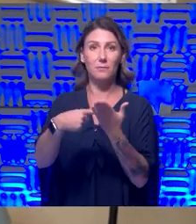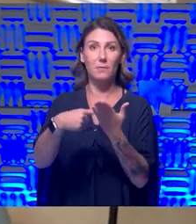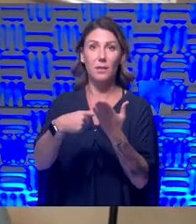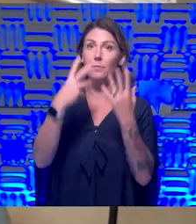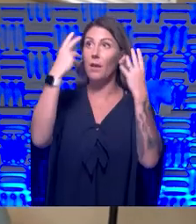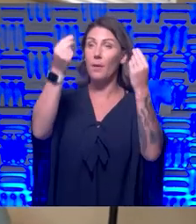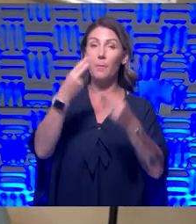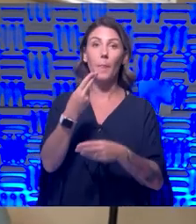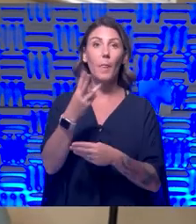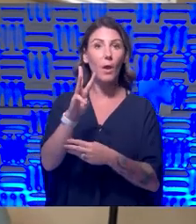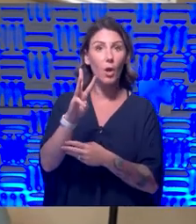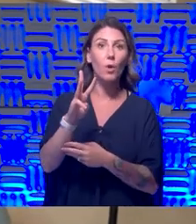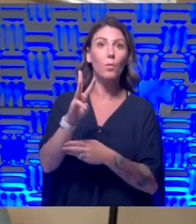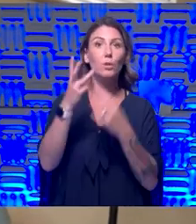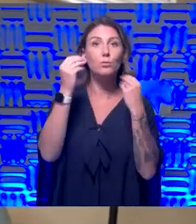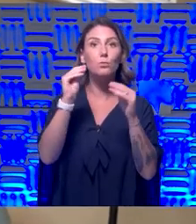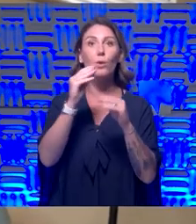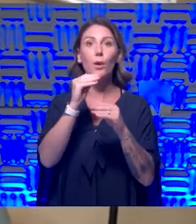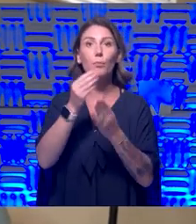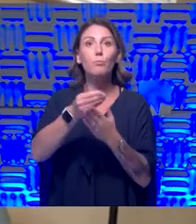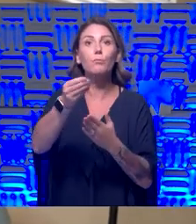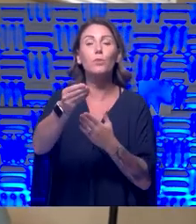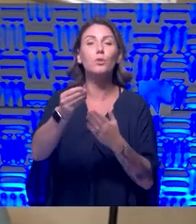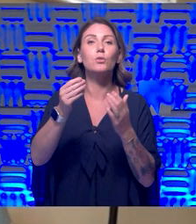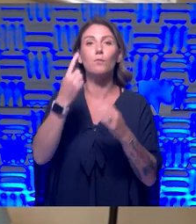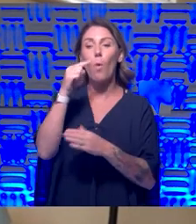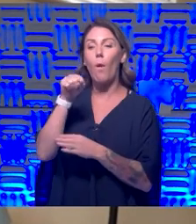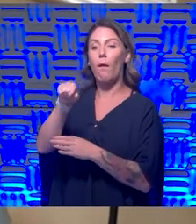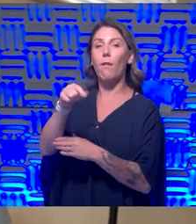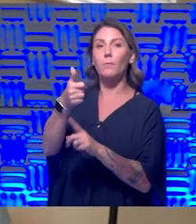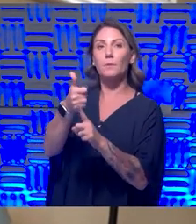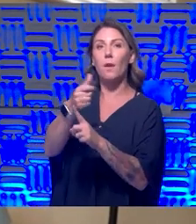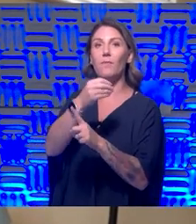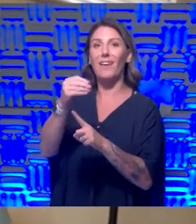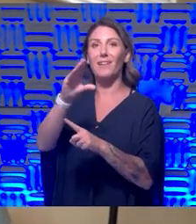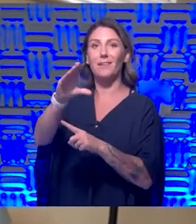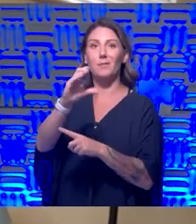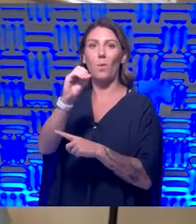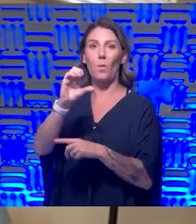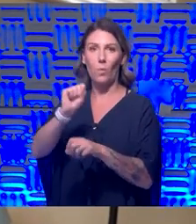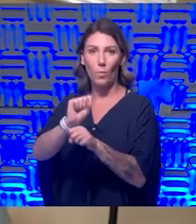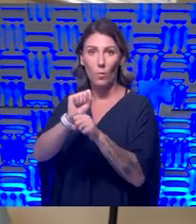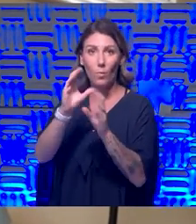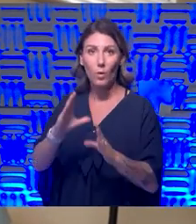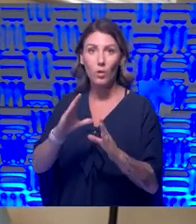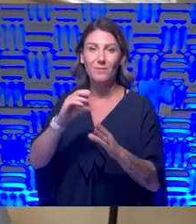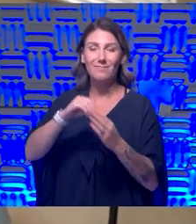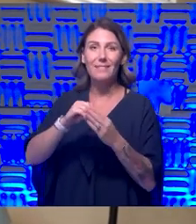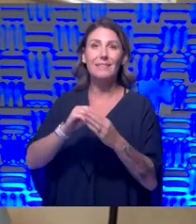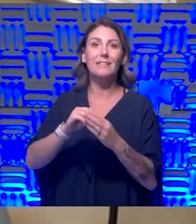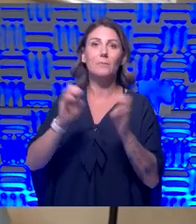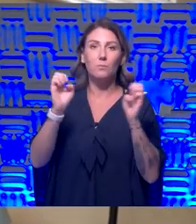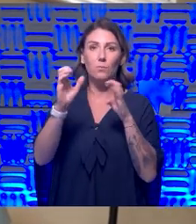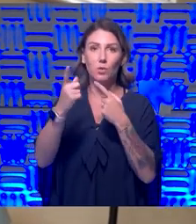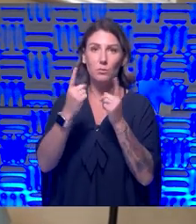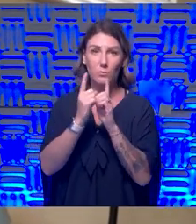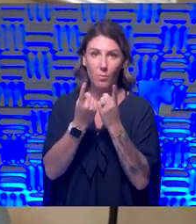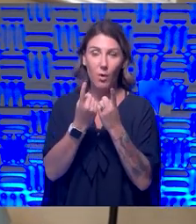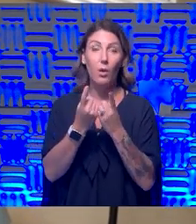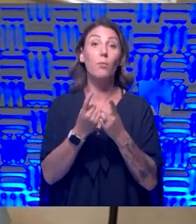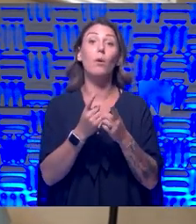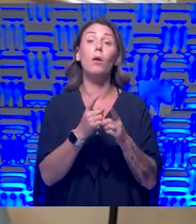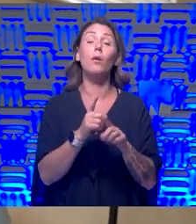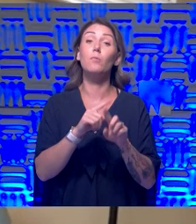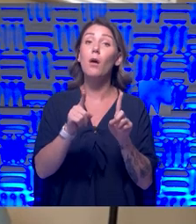store and purchasing some eye protection for him and his colleagues, um, in the emergency department. If you can't do that, certainly, you know, glasses